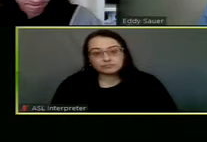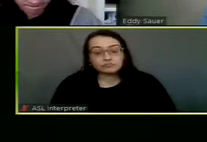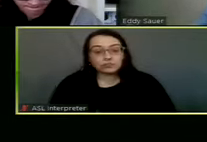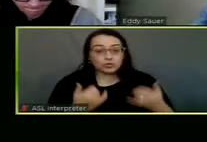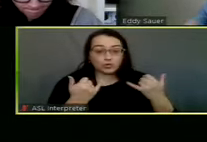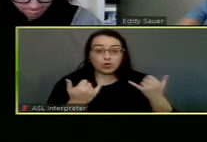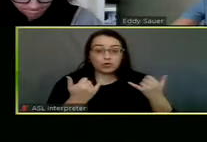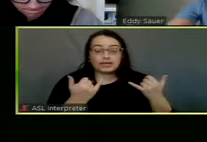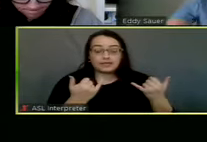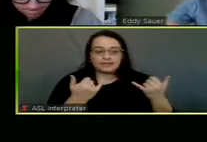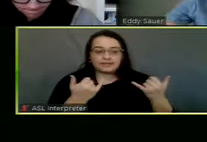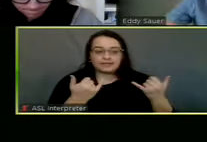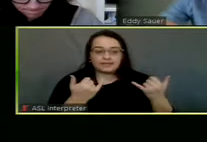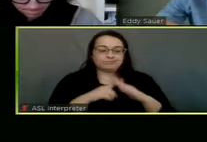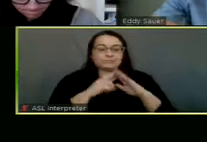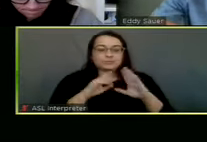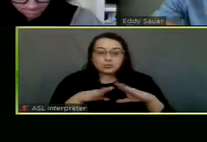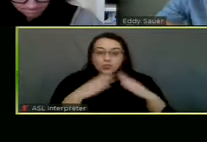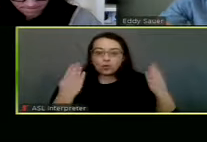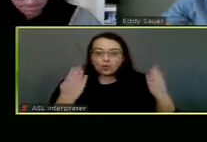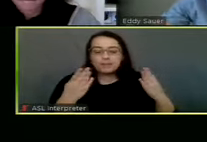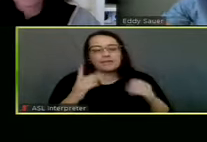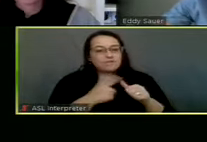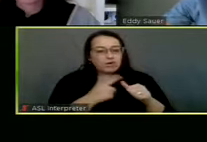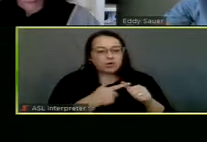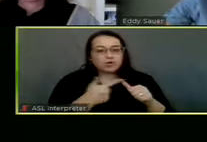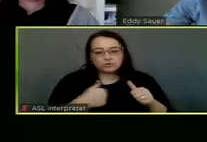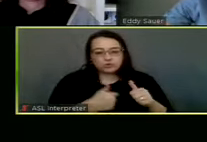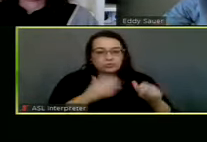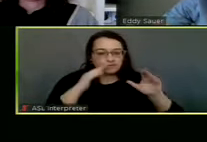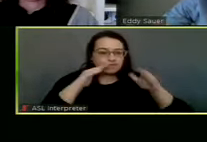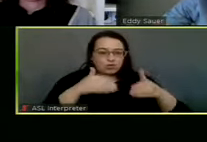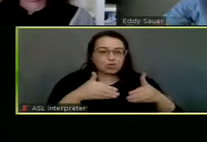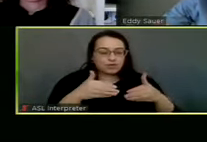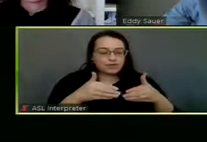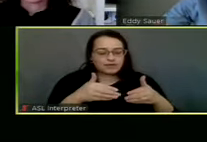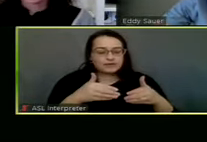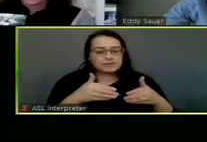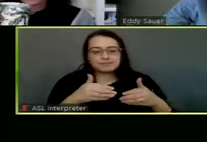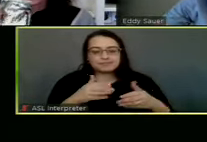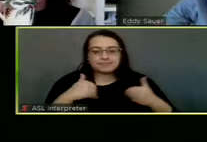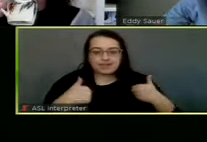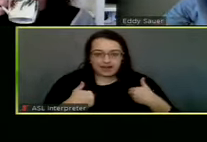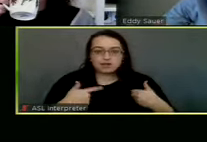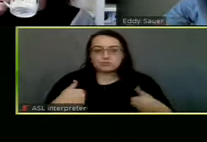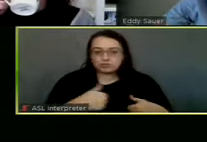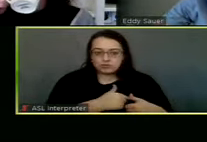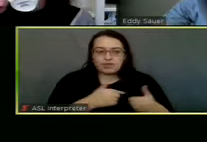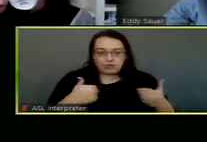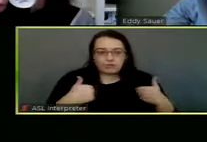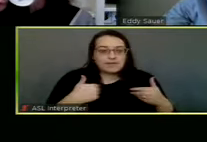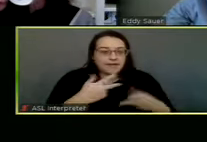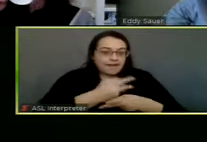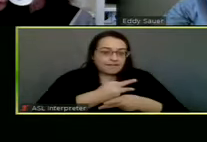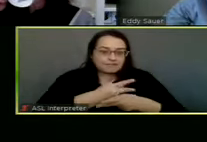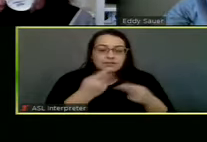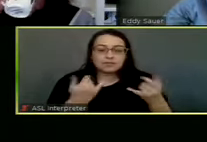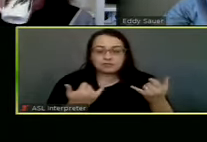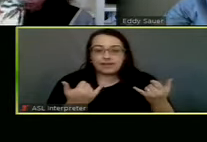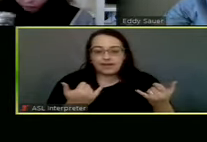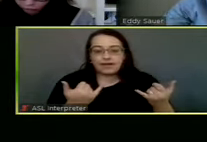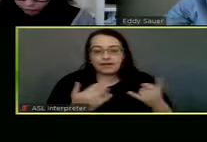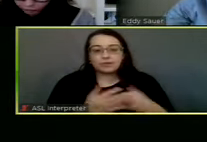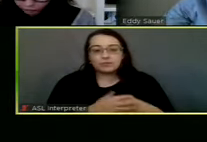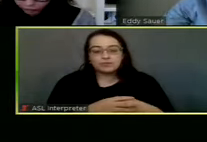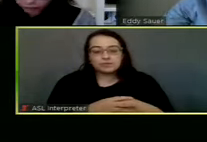opening this, we're really definitely going to focus on, um, the ones that we have within our custody for the lack